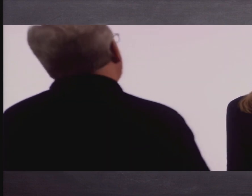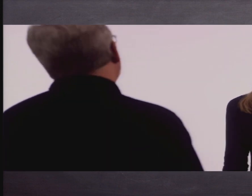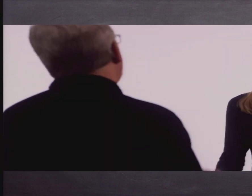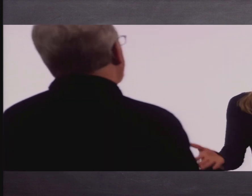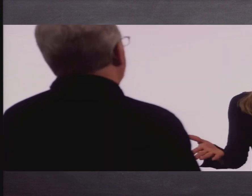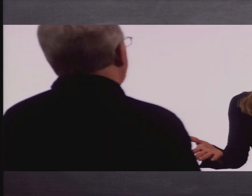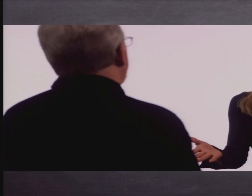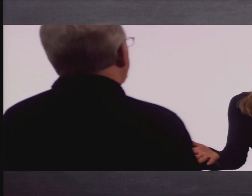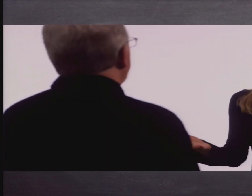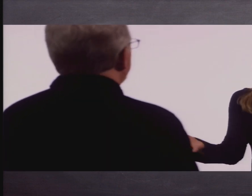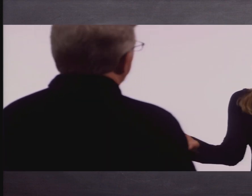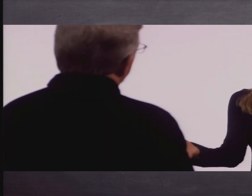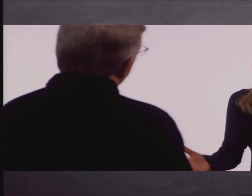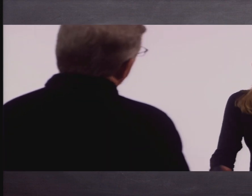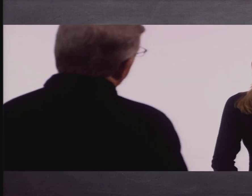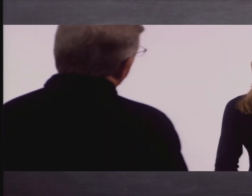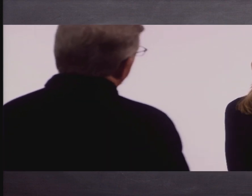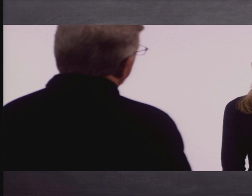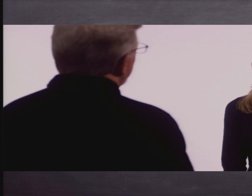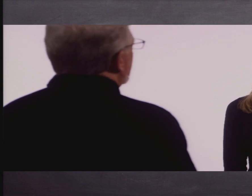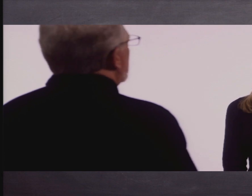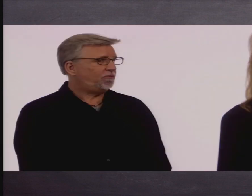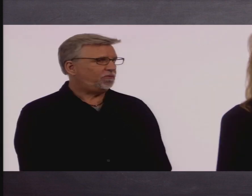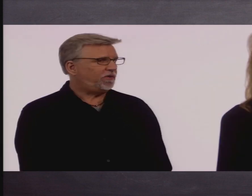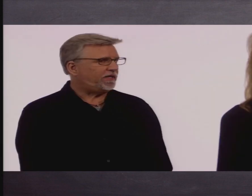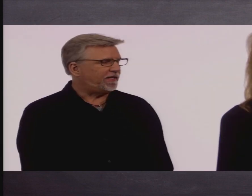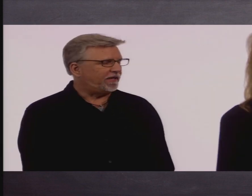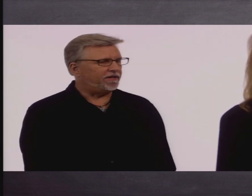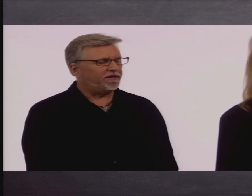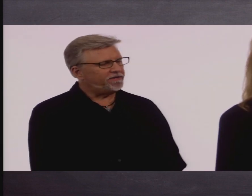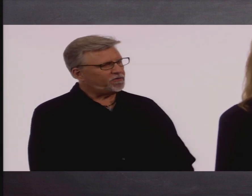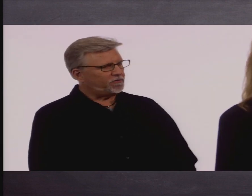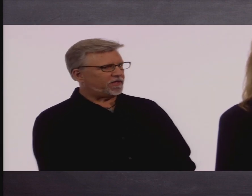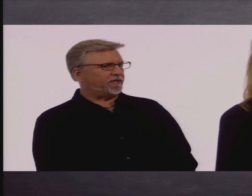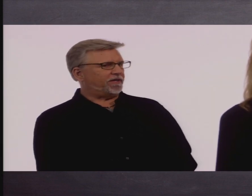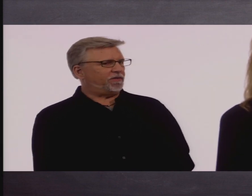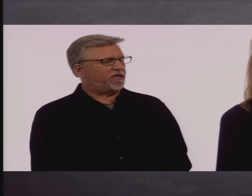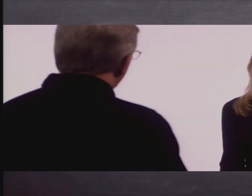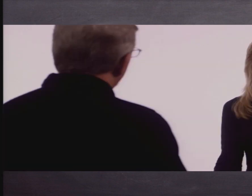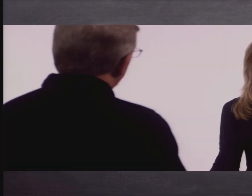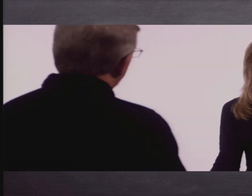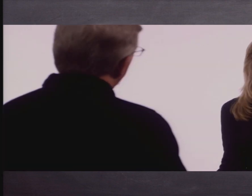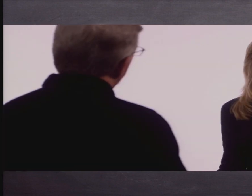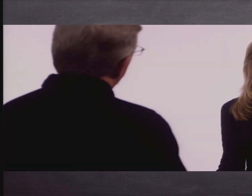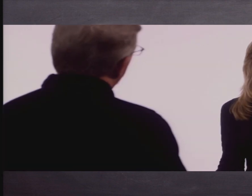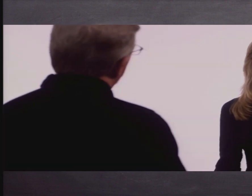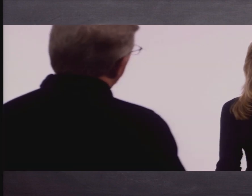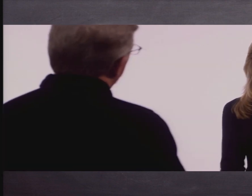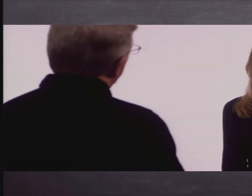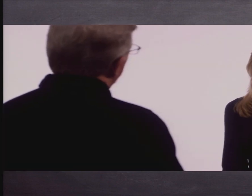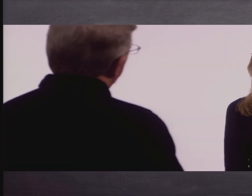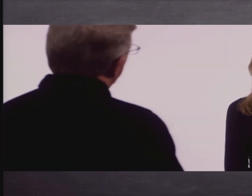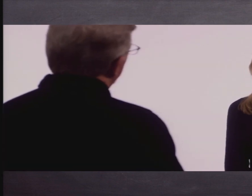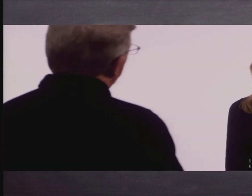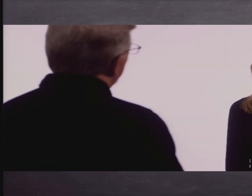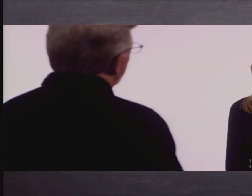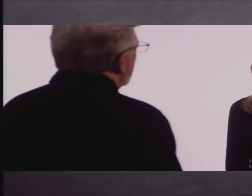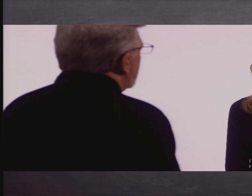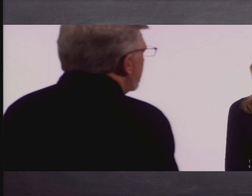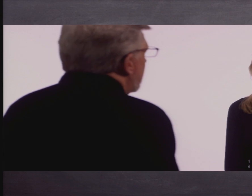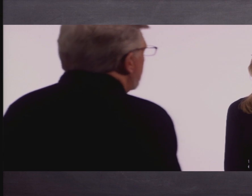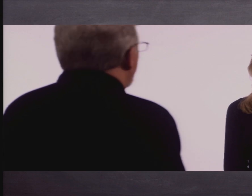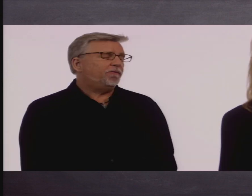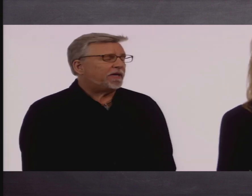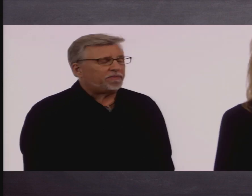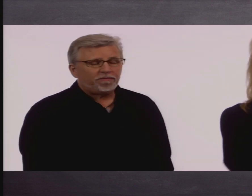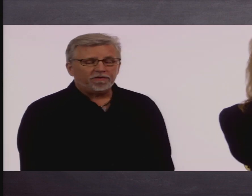that for a long time. I know. I was getting kind of bloodlusty, too. Really? I didn't know you got that way. It's not often, but I do. Maybe once every millennium or